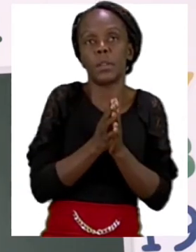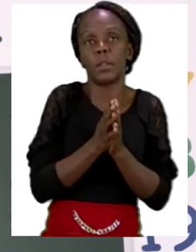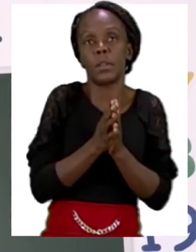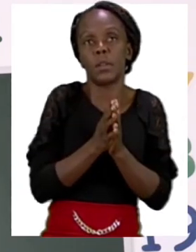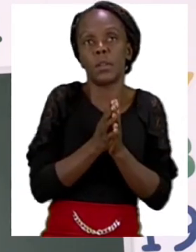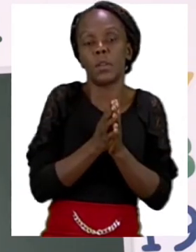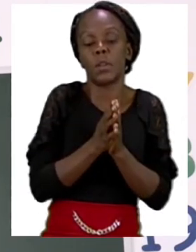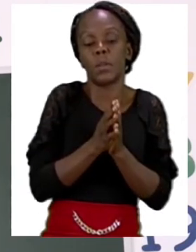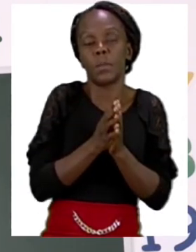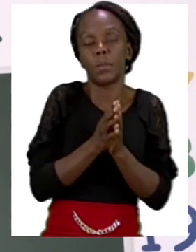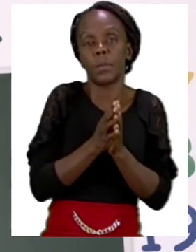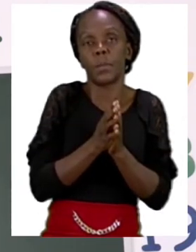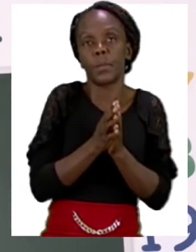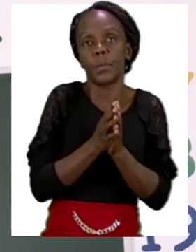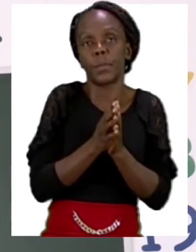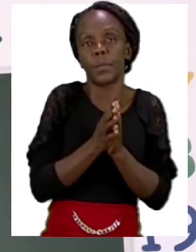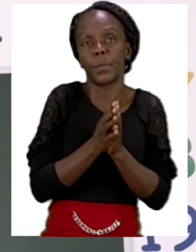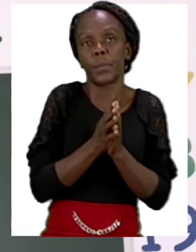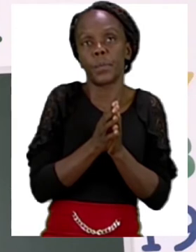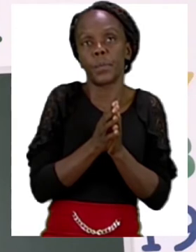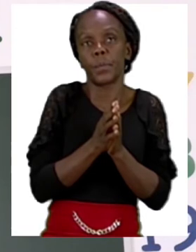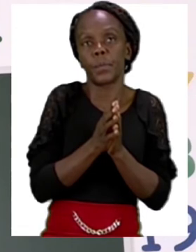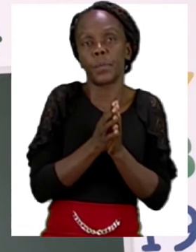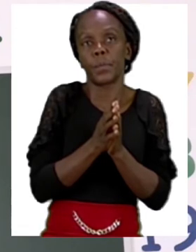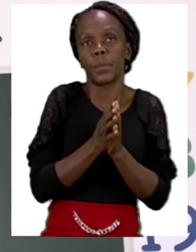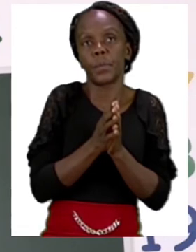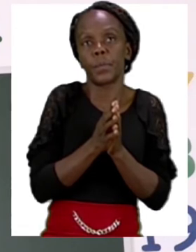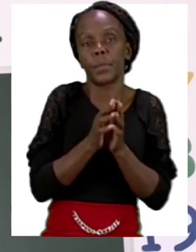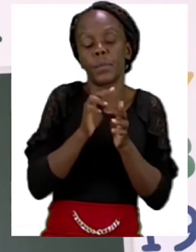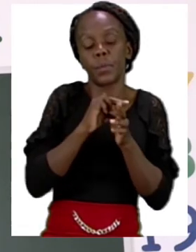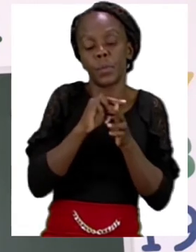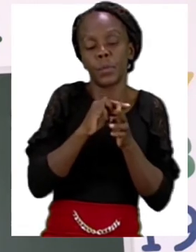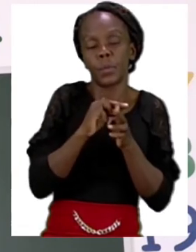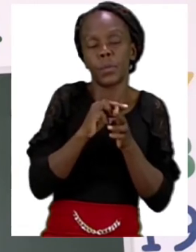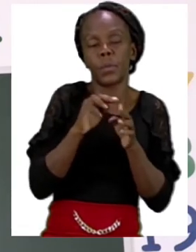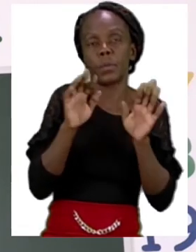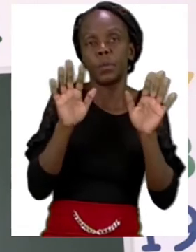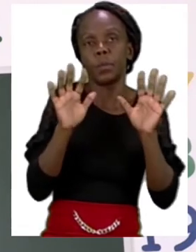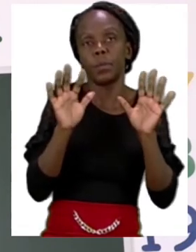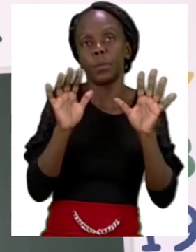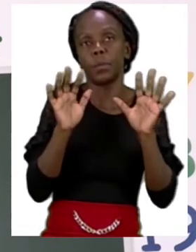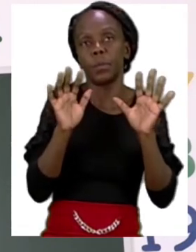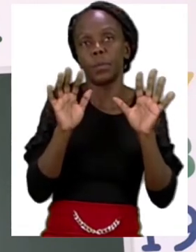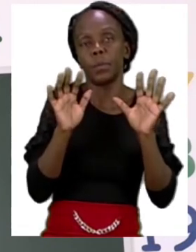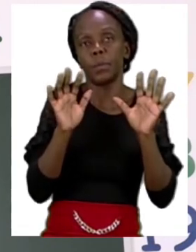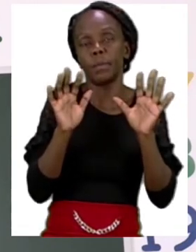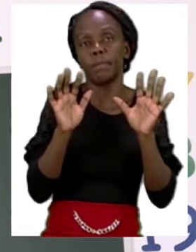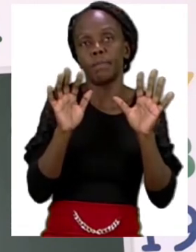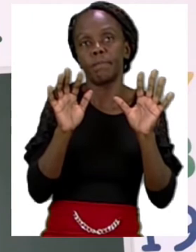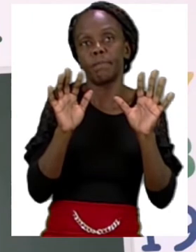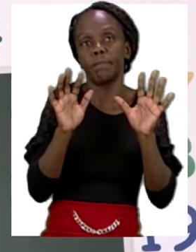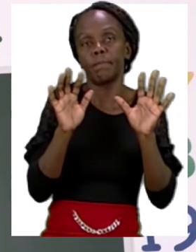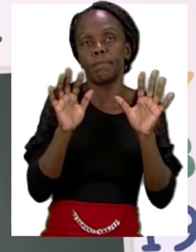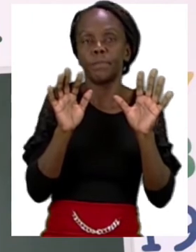answer. So we are going to use our fingers so that we can get the correct